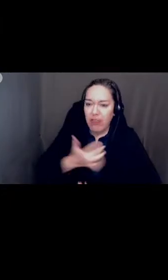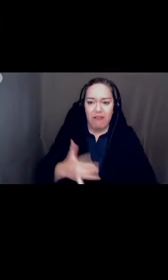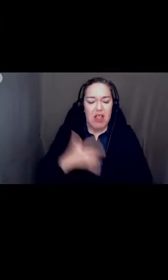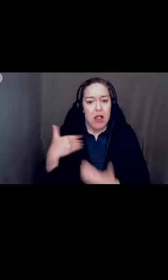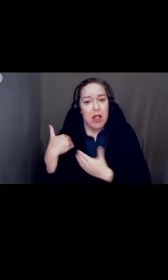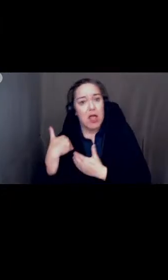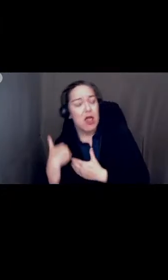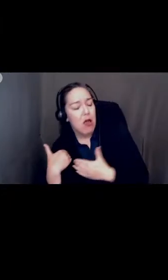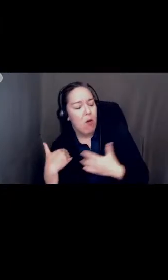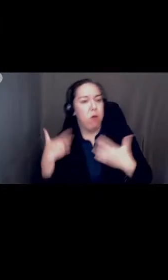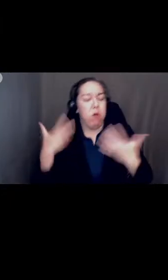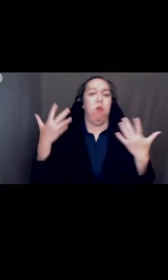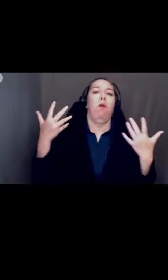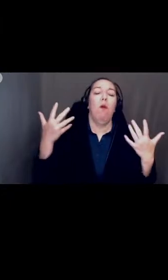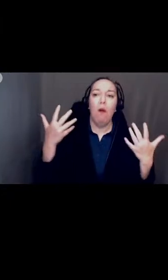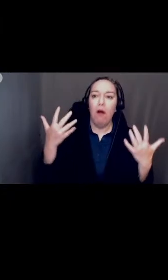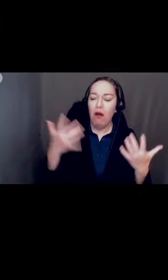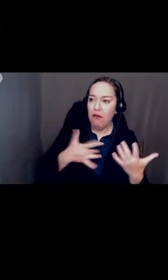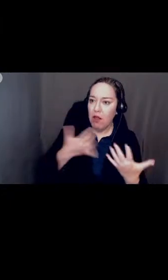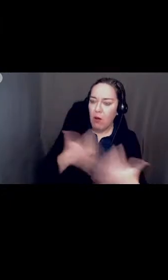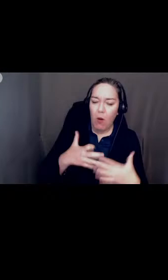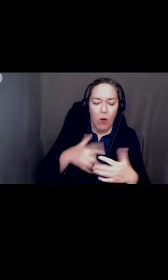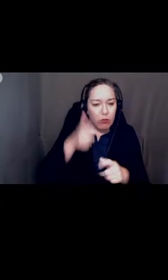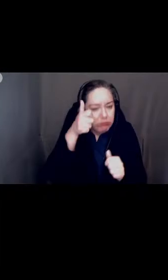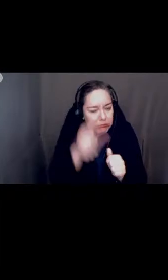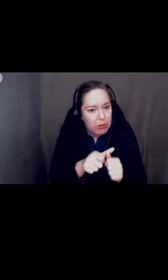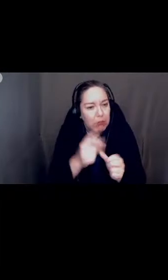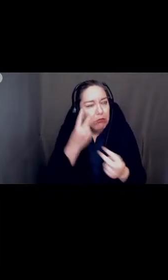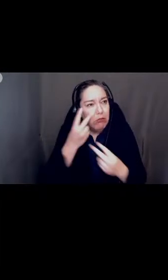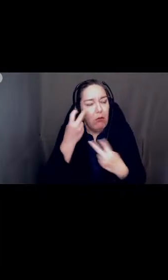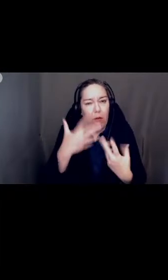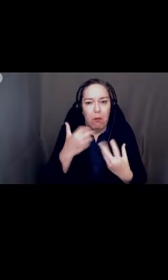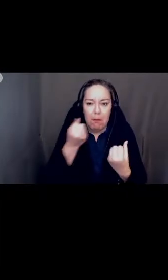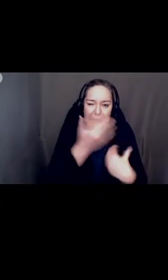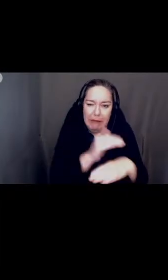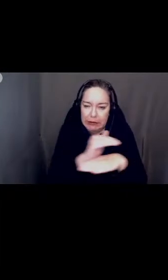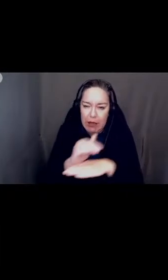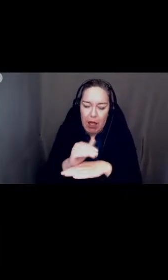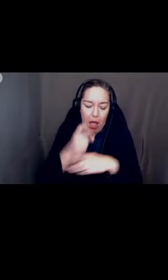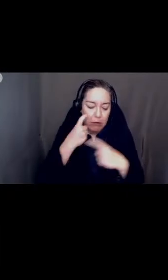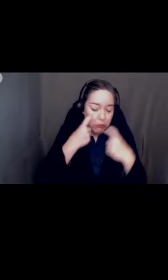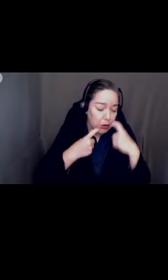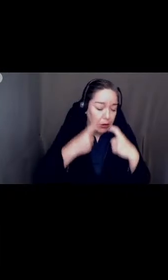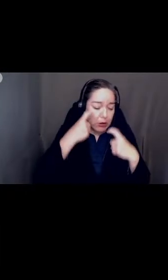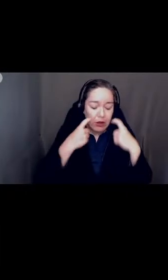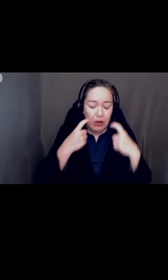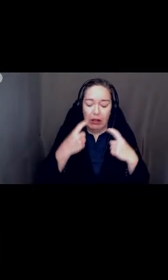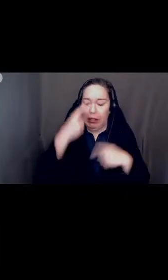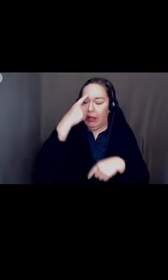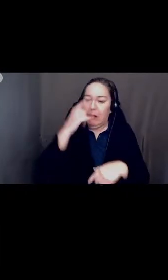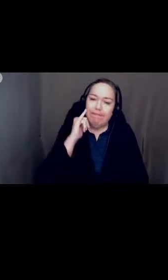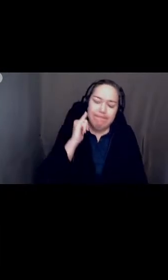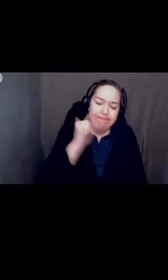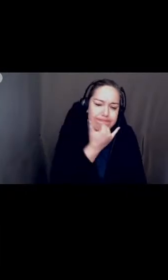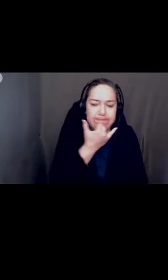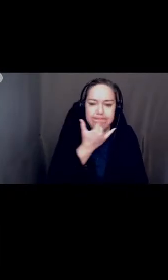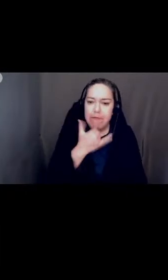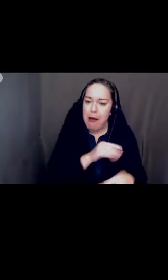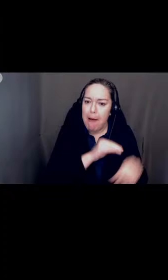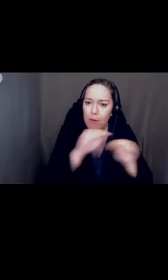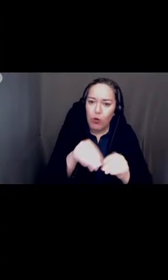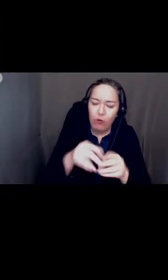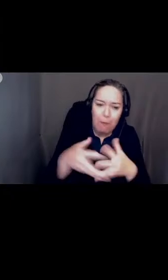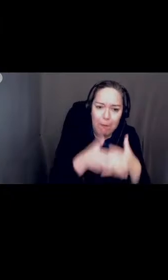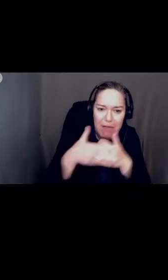shoulders i remember spending so many nights crying and thinking how it was a mistake coming to america and missing and me and meeting such